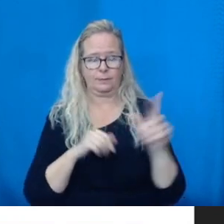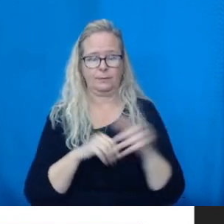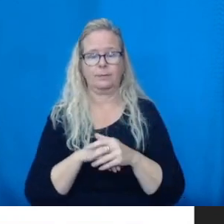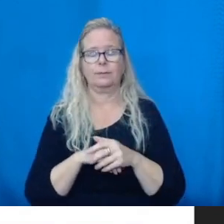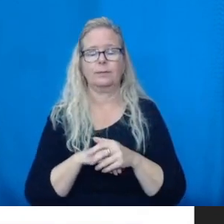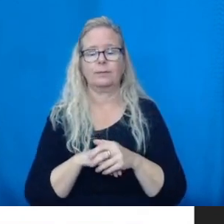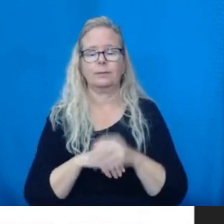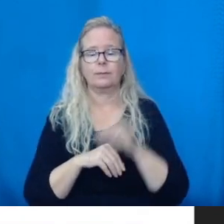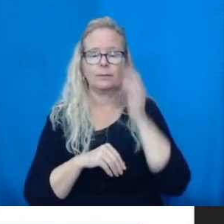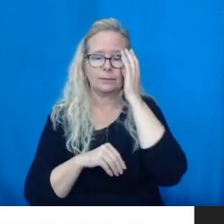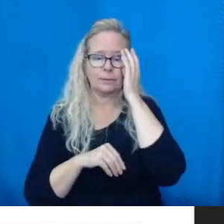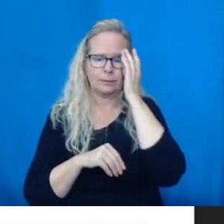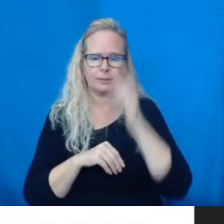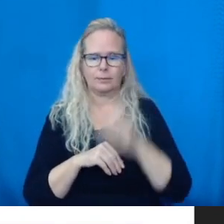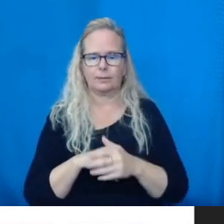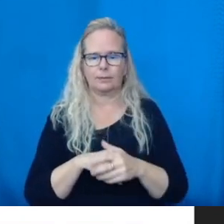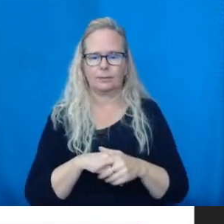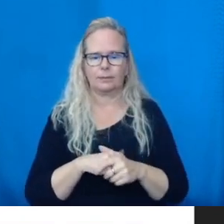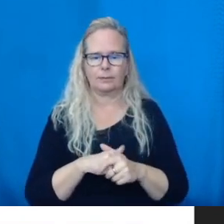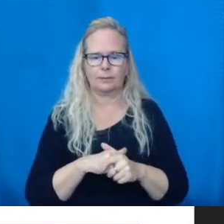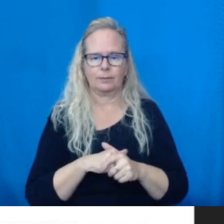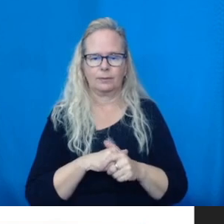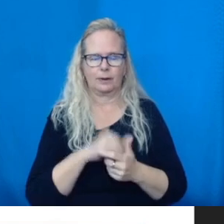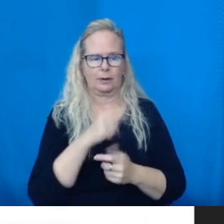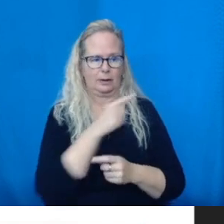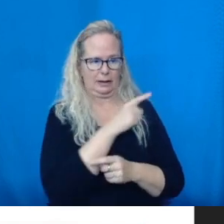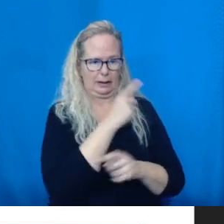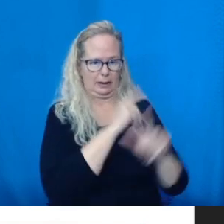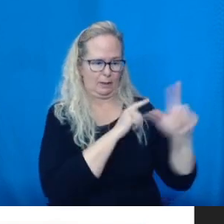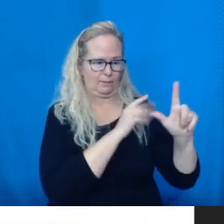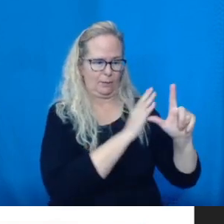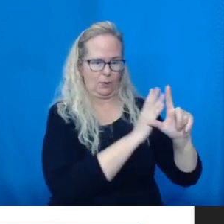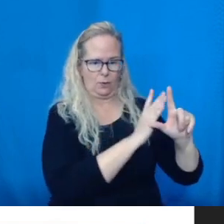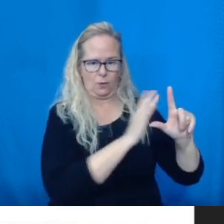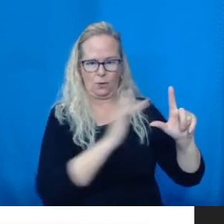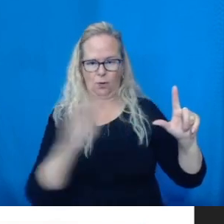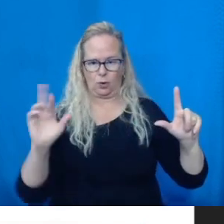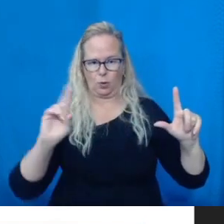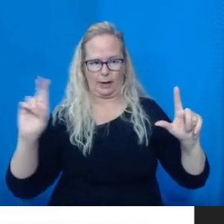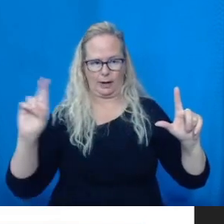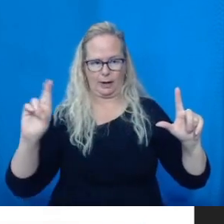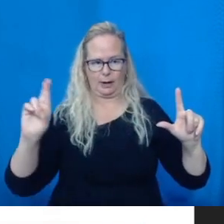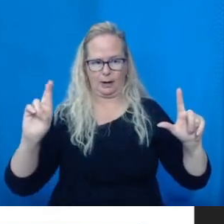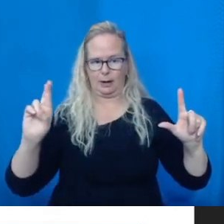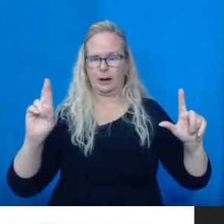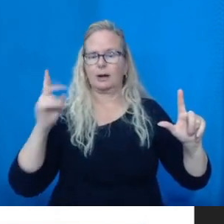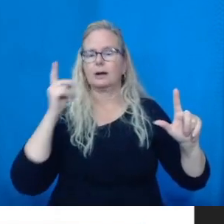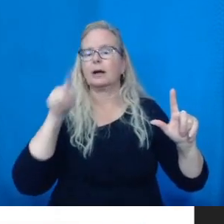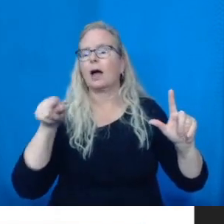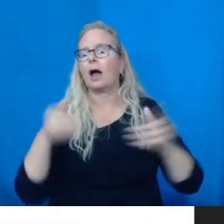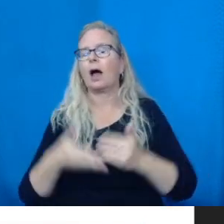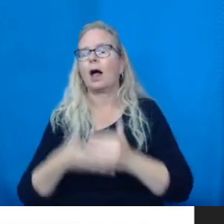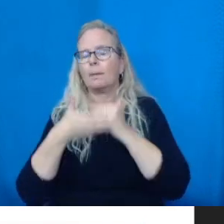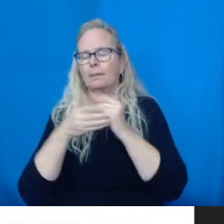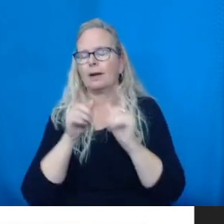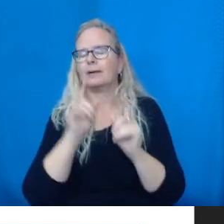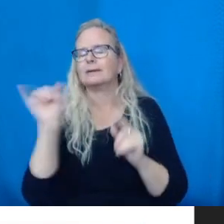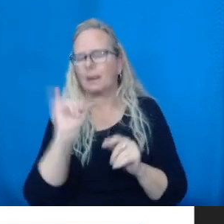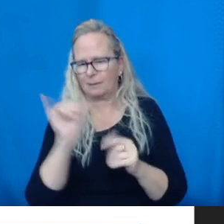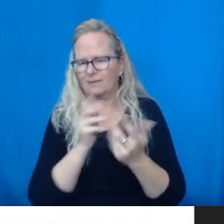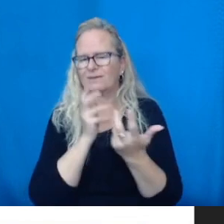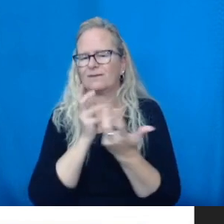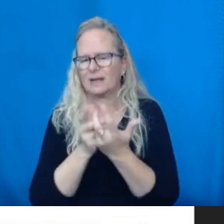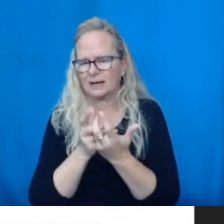and improve the fit. And then we can get fancier and get a really approved standardized respirator, or even fancier